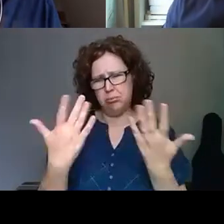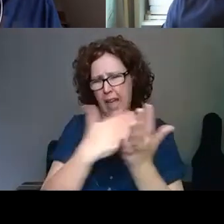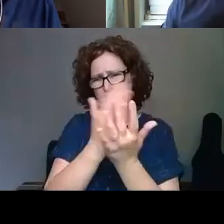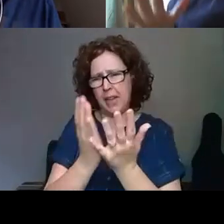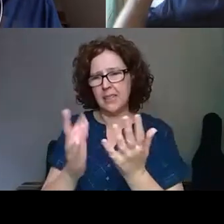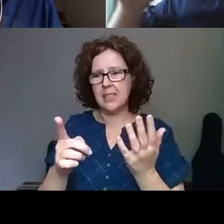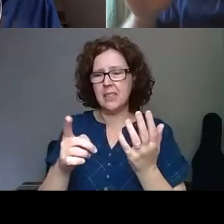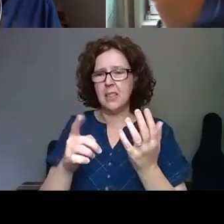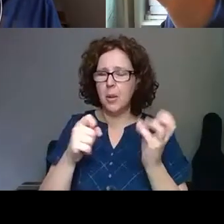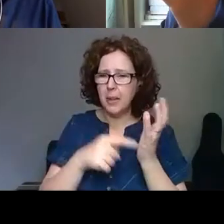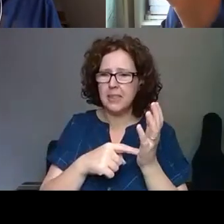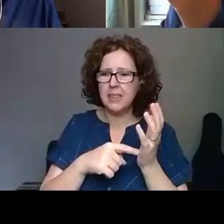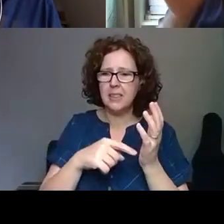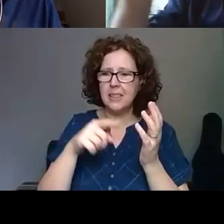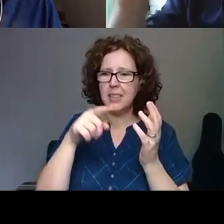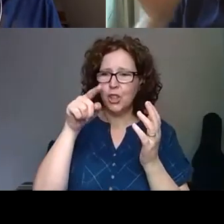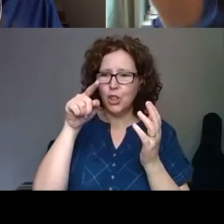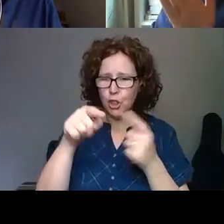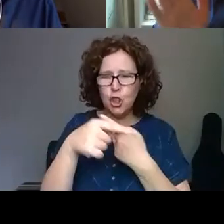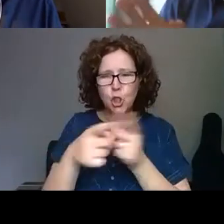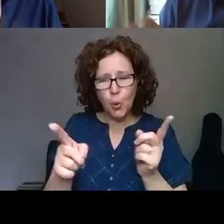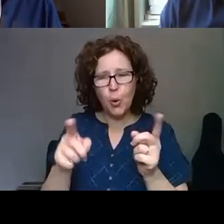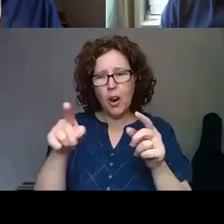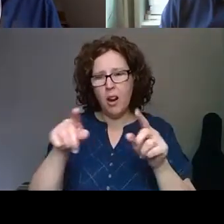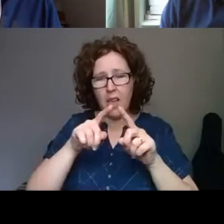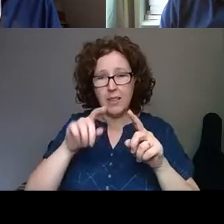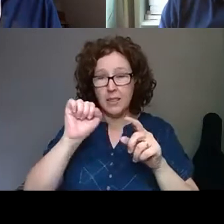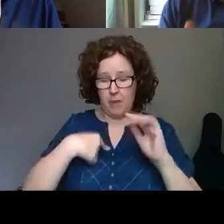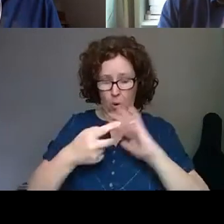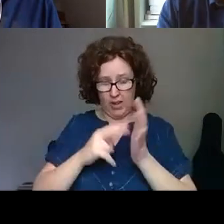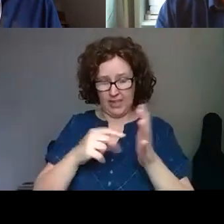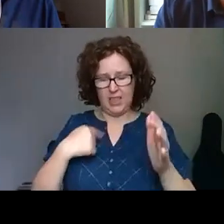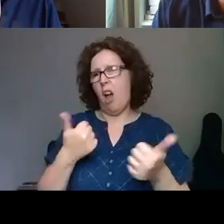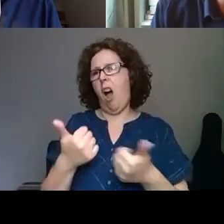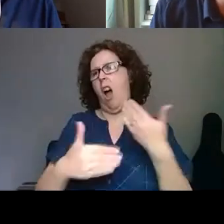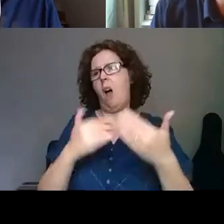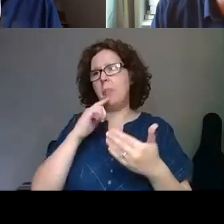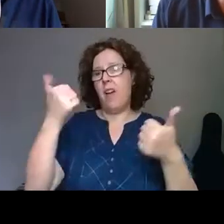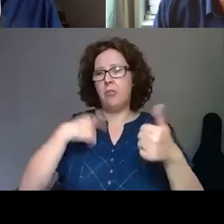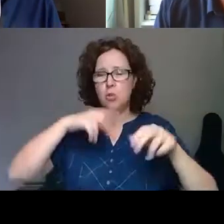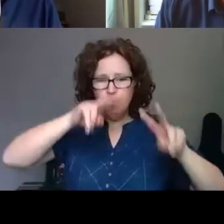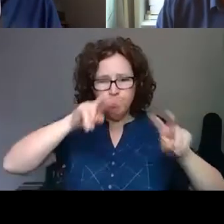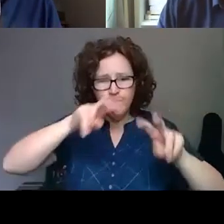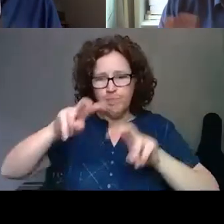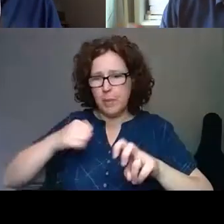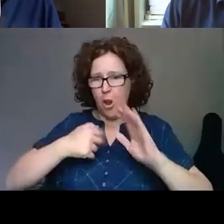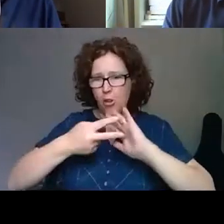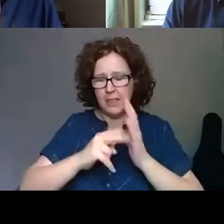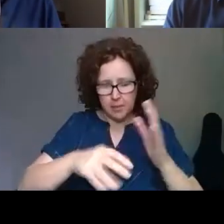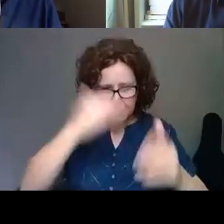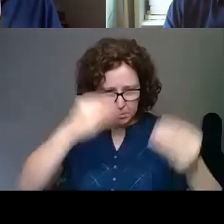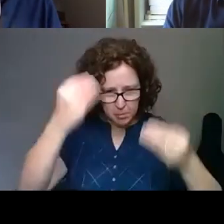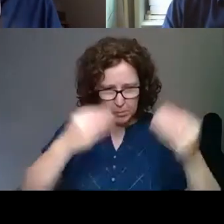are all looking in every single corner of your organisation. So just before we hand back and we go to